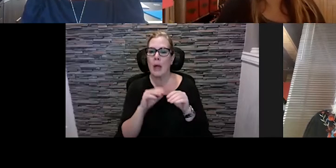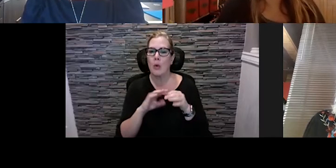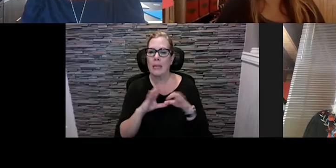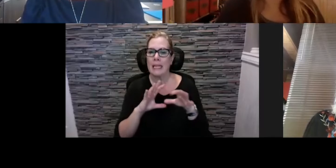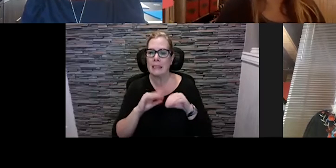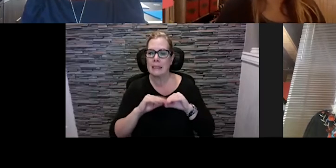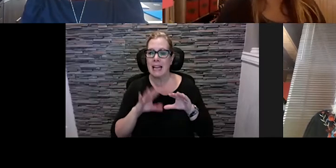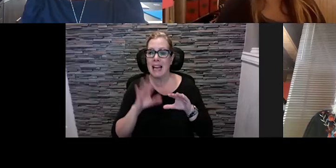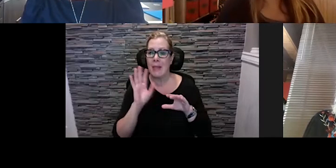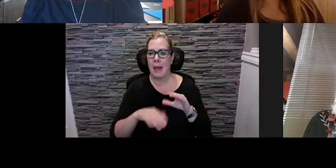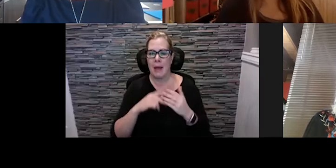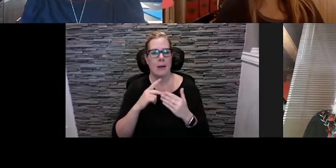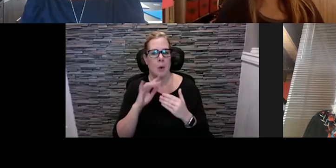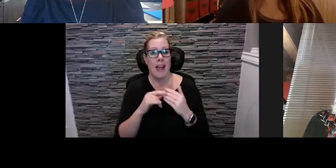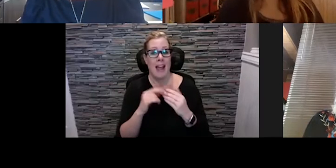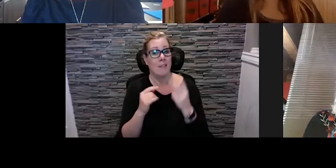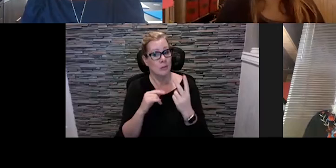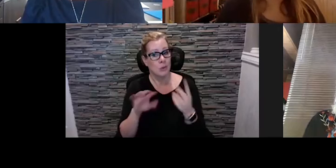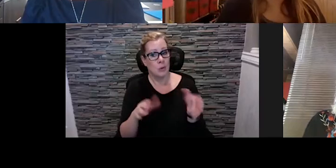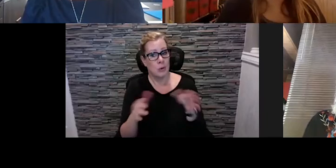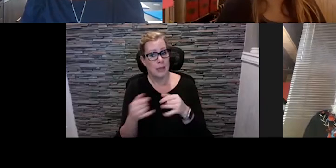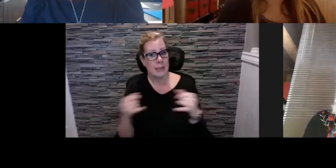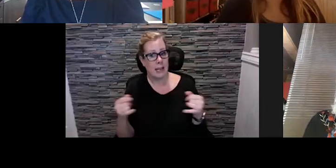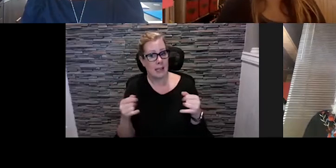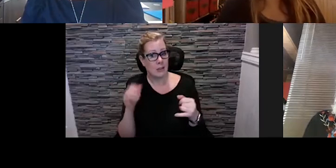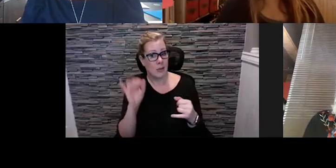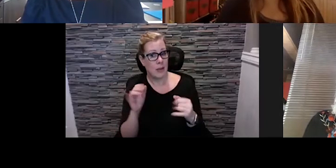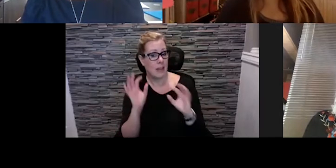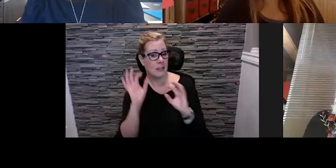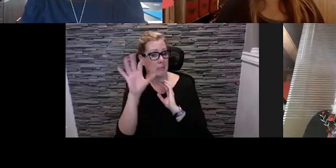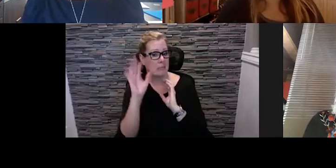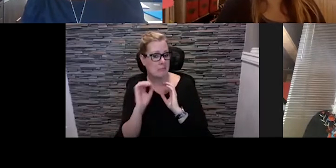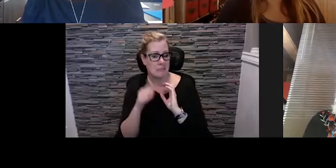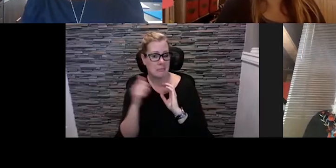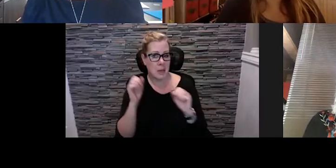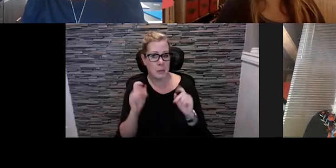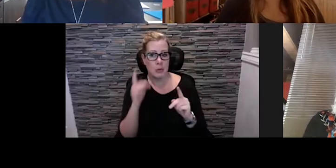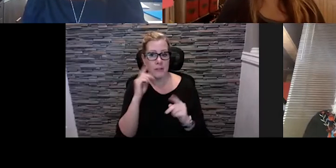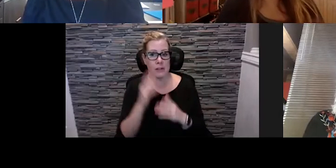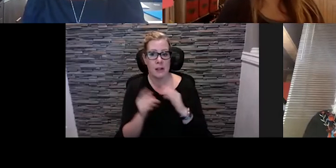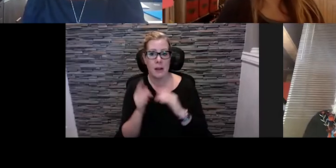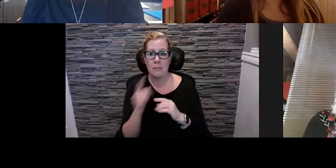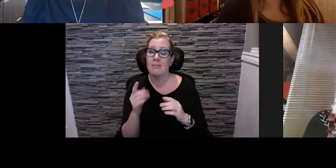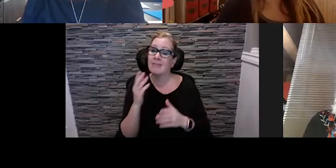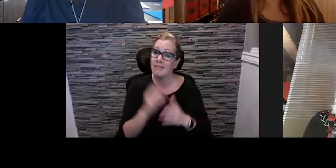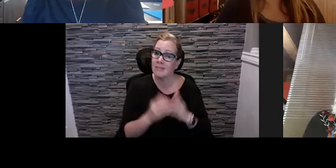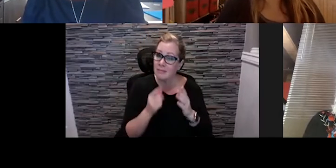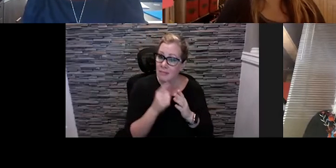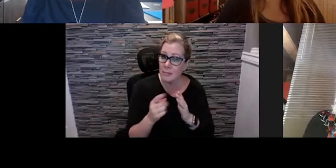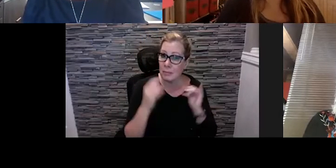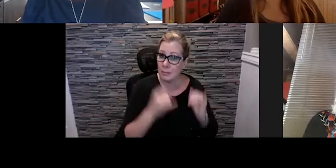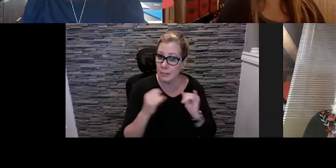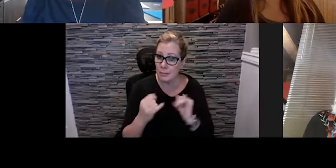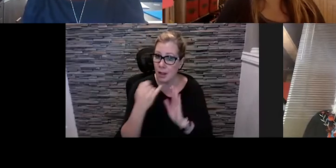next year. So that's an opportunity for those of you who might be individual artists or